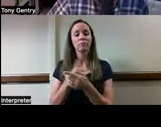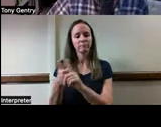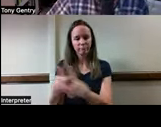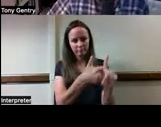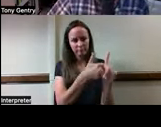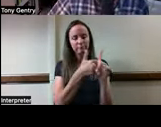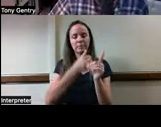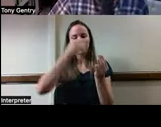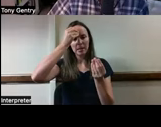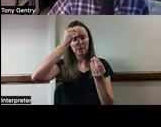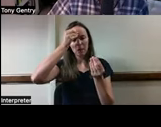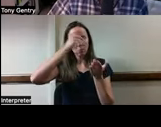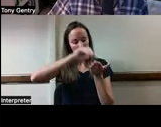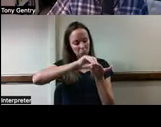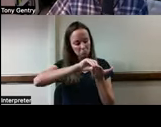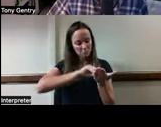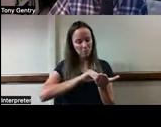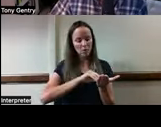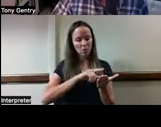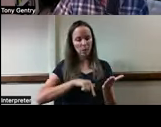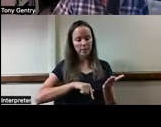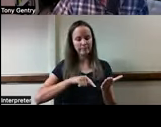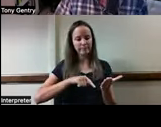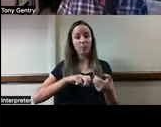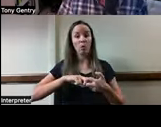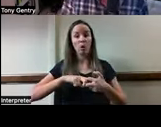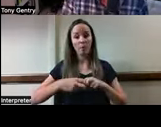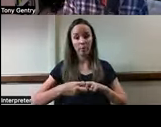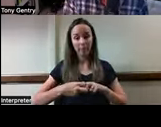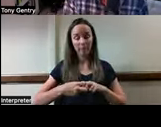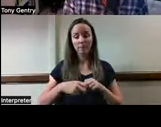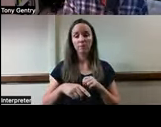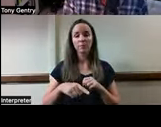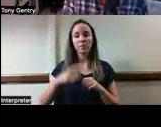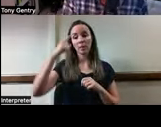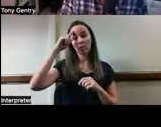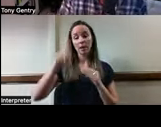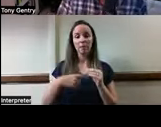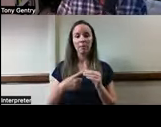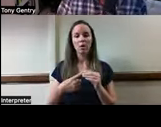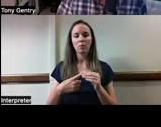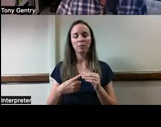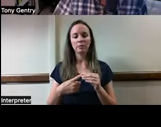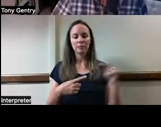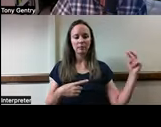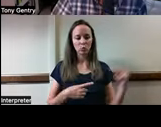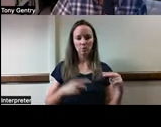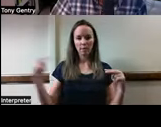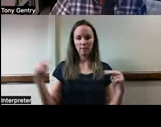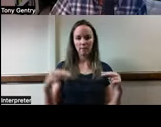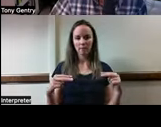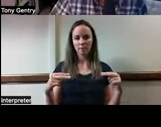down what you see as the problem. So again, you can think of this as in an either or situation if you want to.